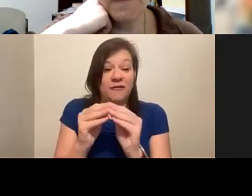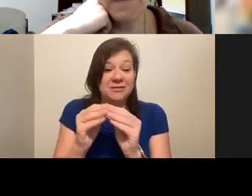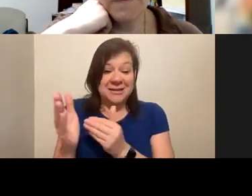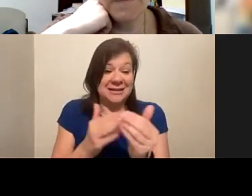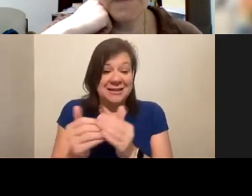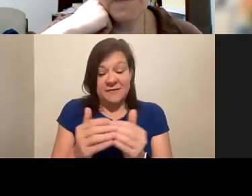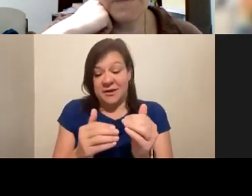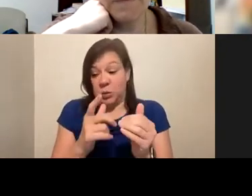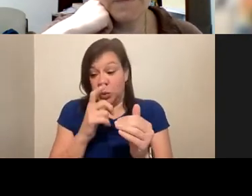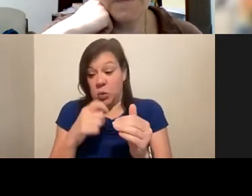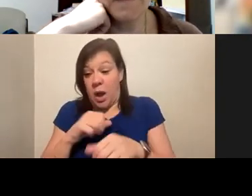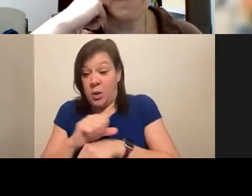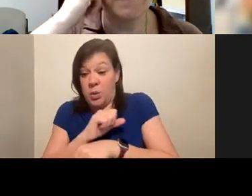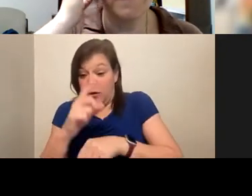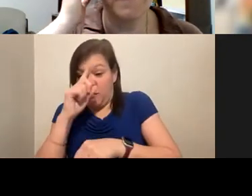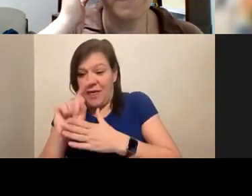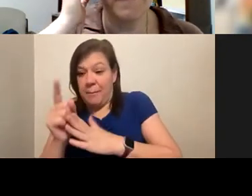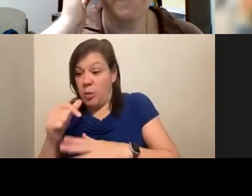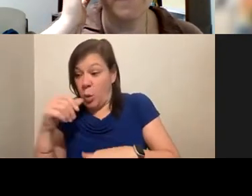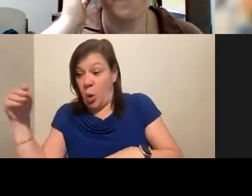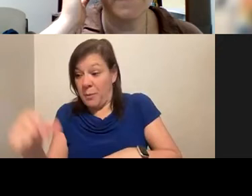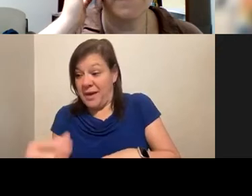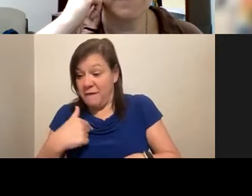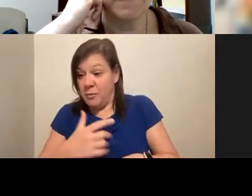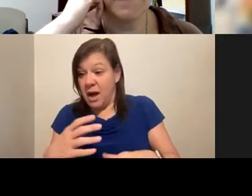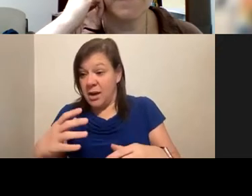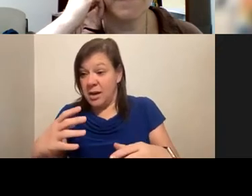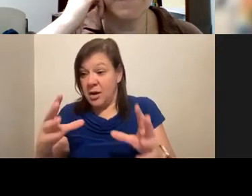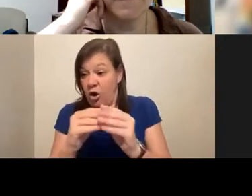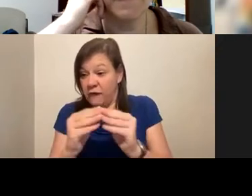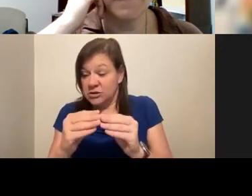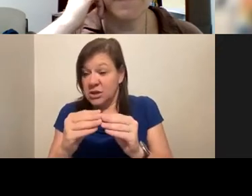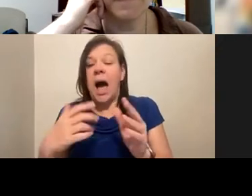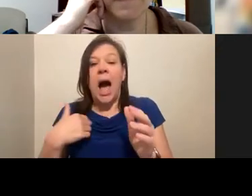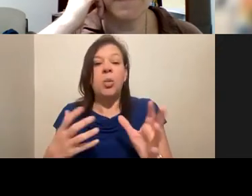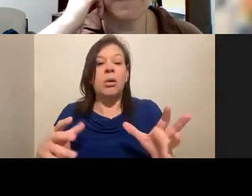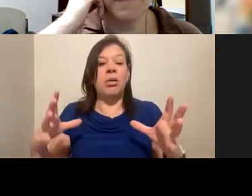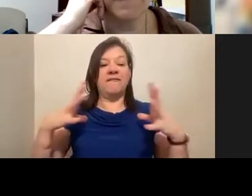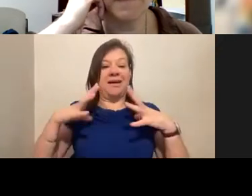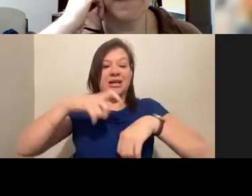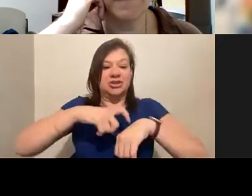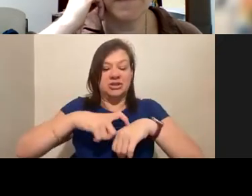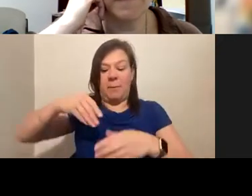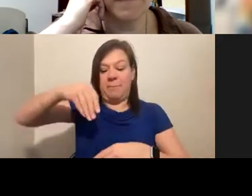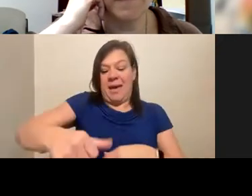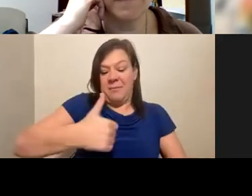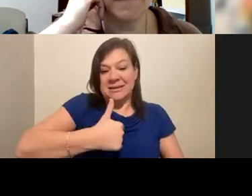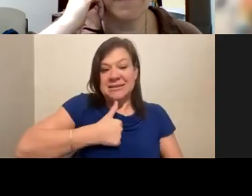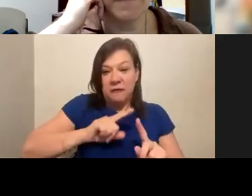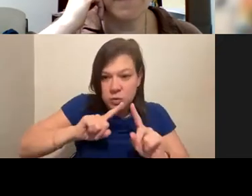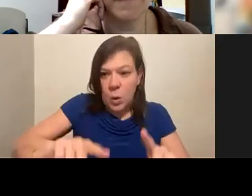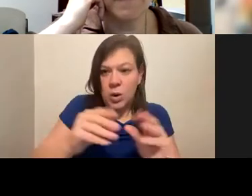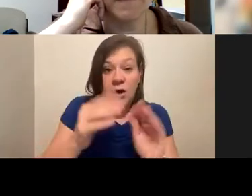whoever I'm working for at the moment will not pay for it, I will take vacation time and use my own money to come to this conference because it's that worth it to me.